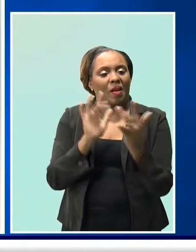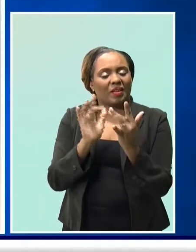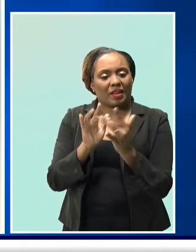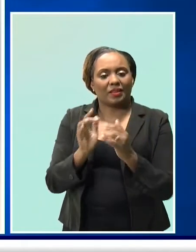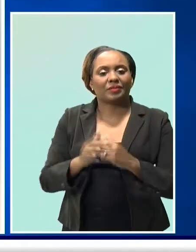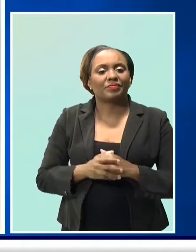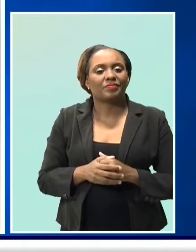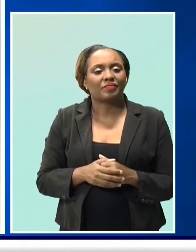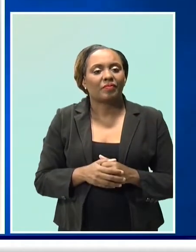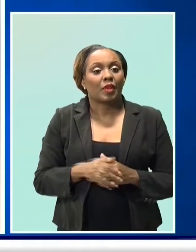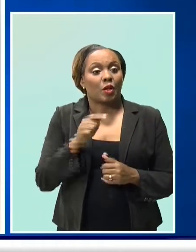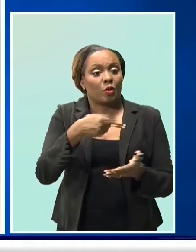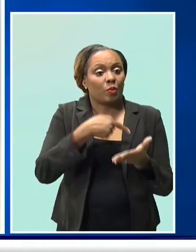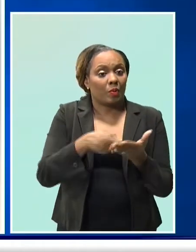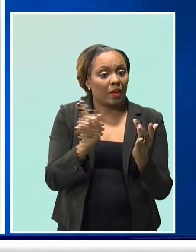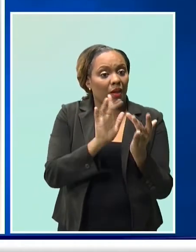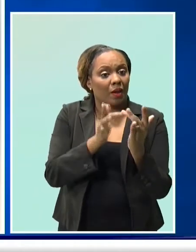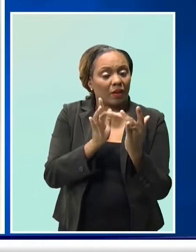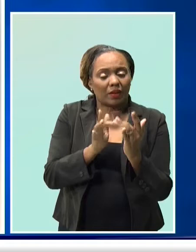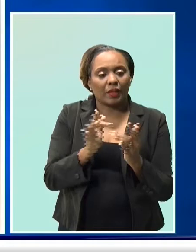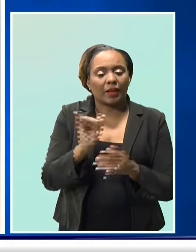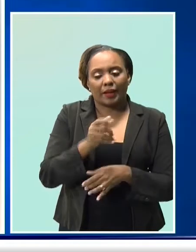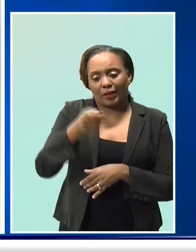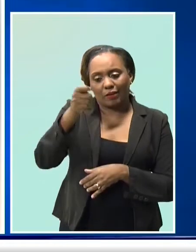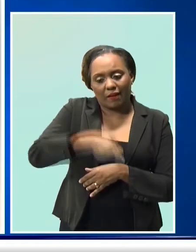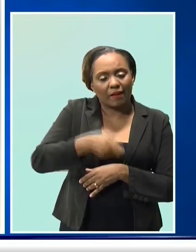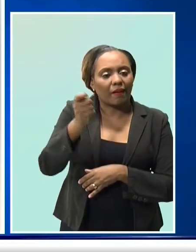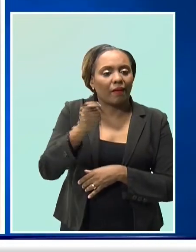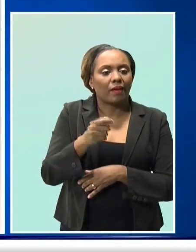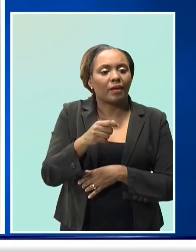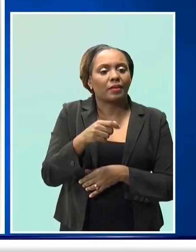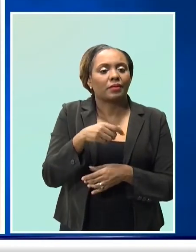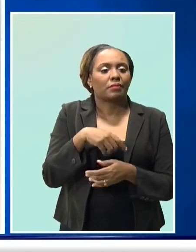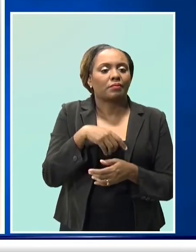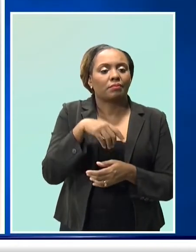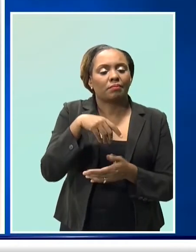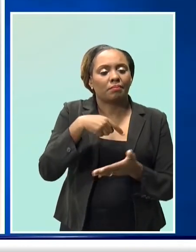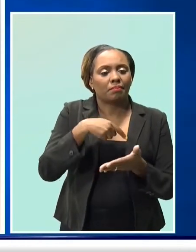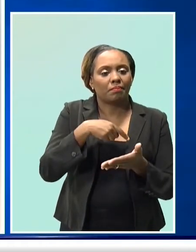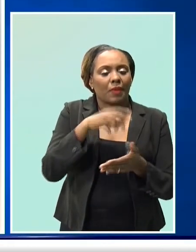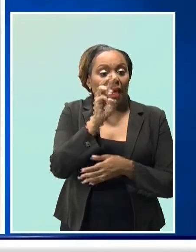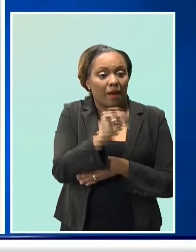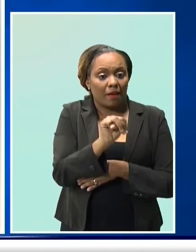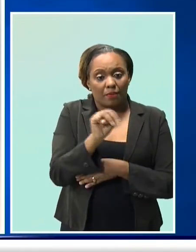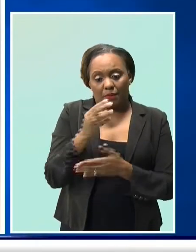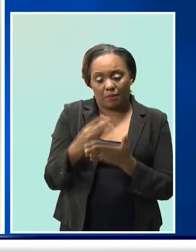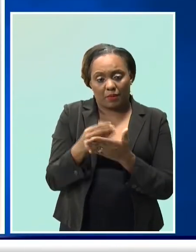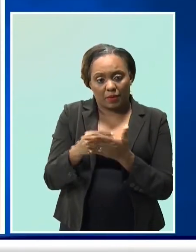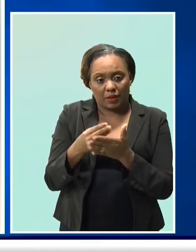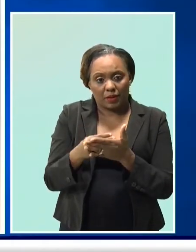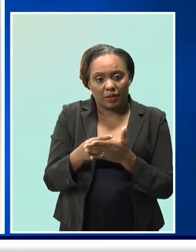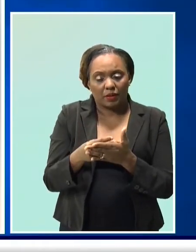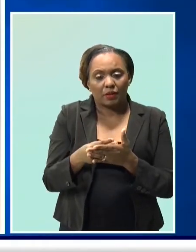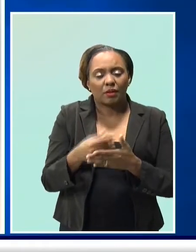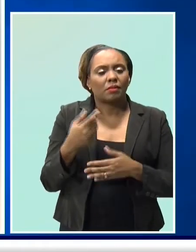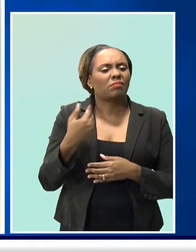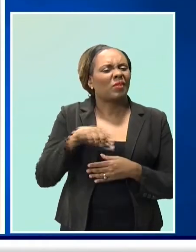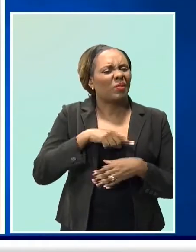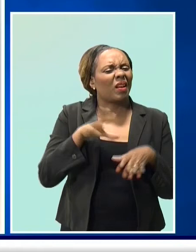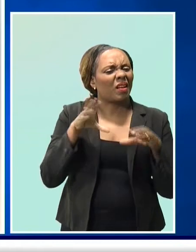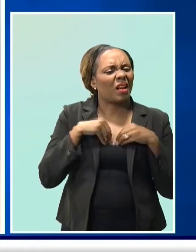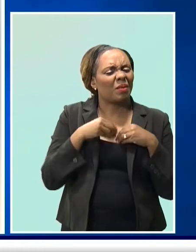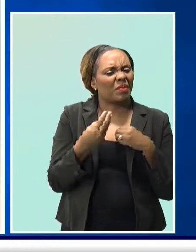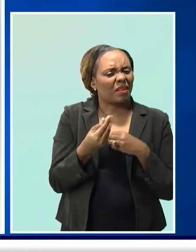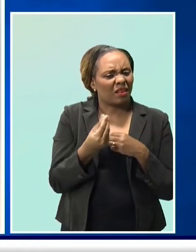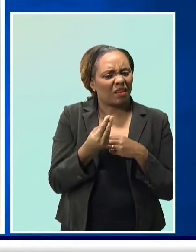payments, you know, via credit card and money, PayPal. We do accept cash, but